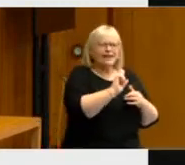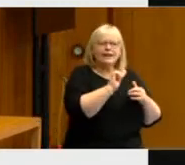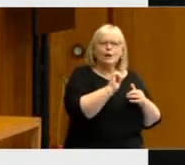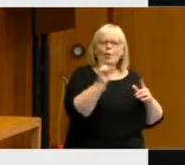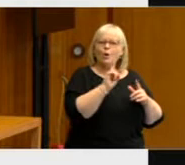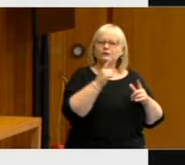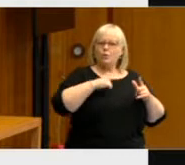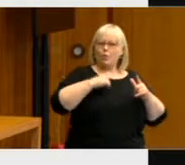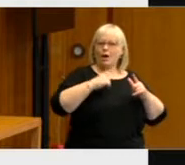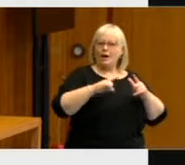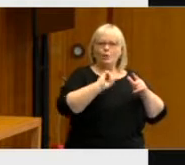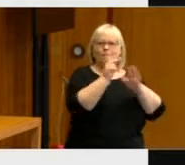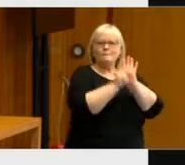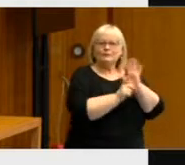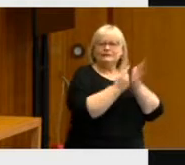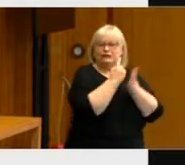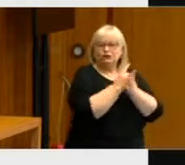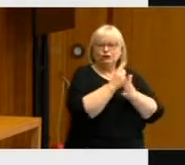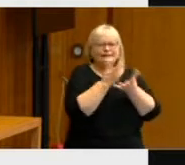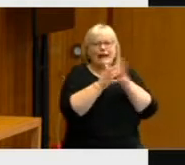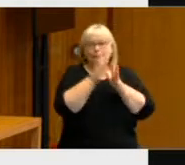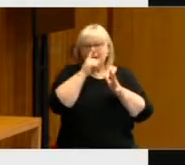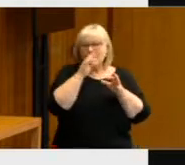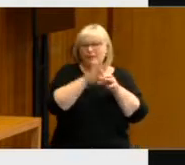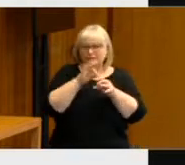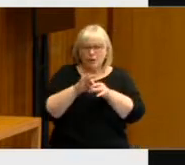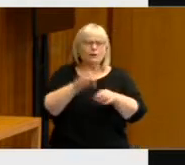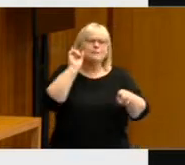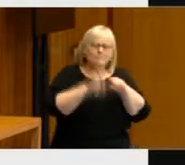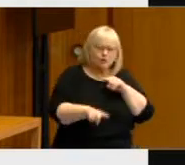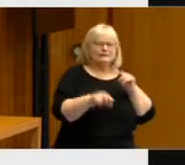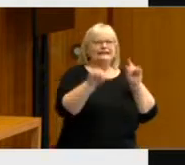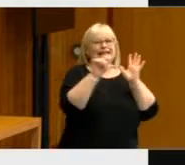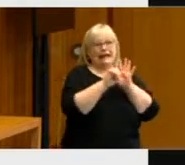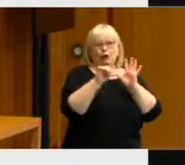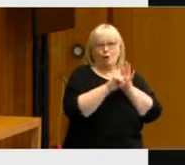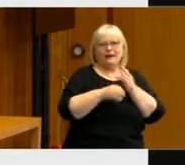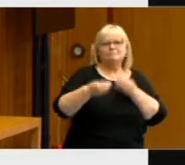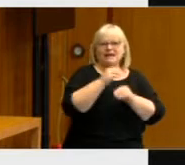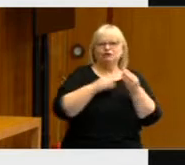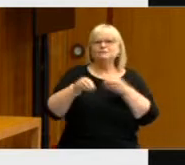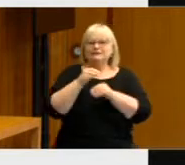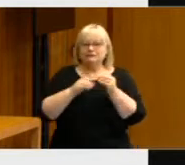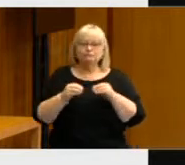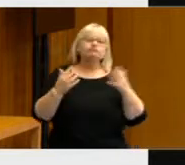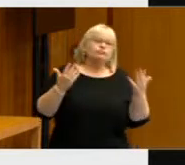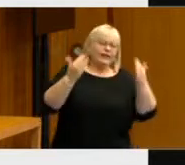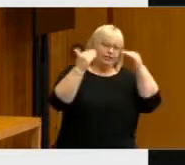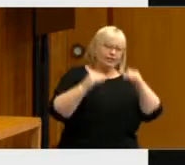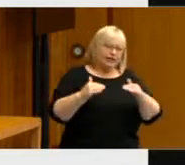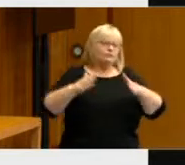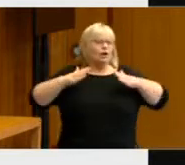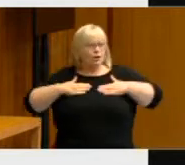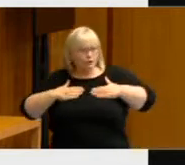vote and what they think is important in the election tend to be economic management, however defined, health and then